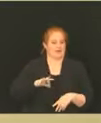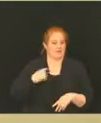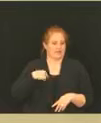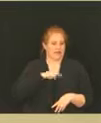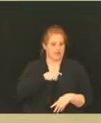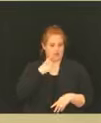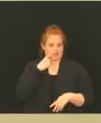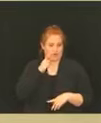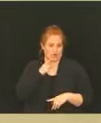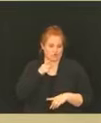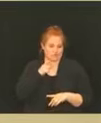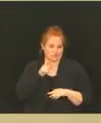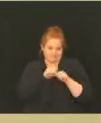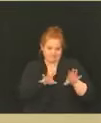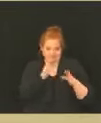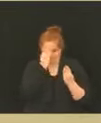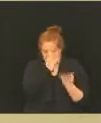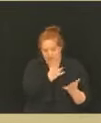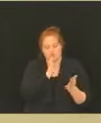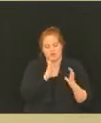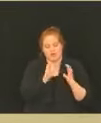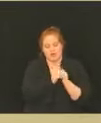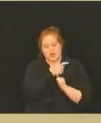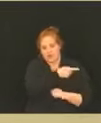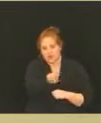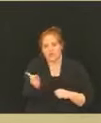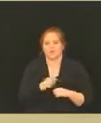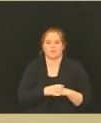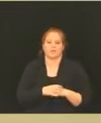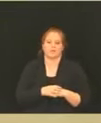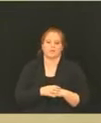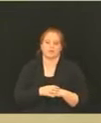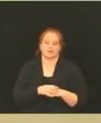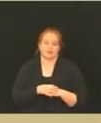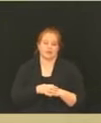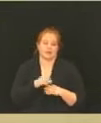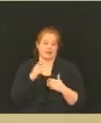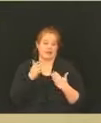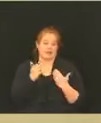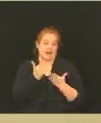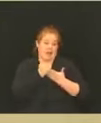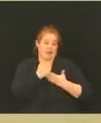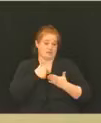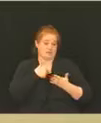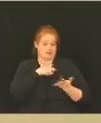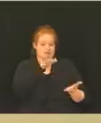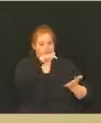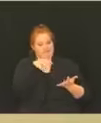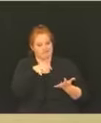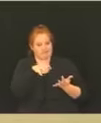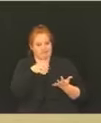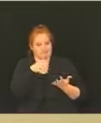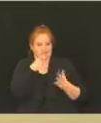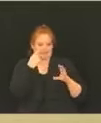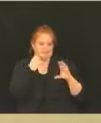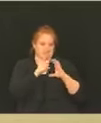for you. For us, we're able to push information to you as they become available.